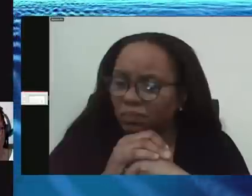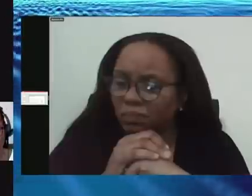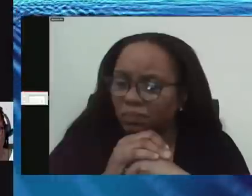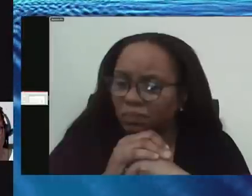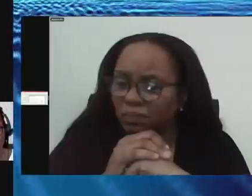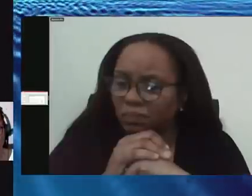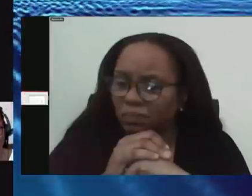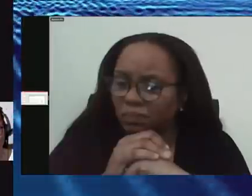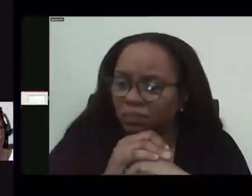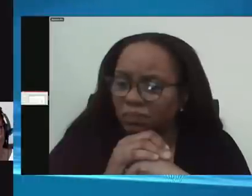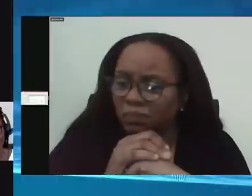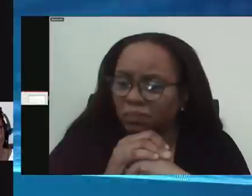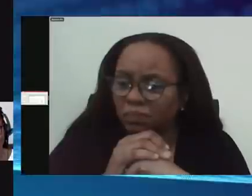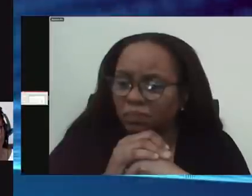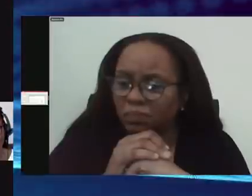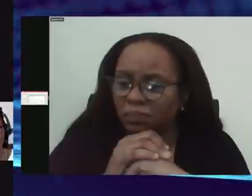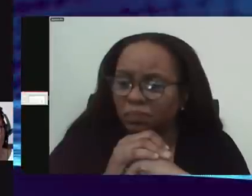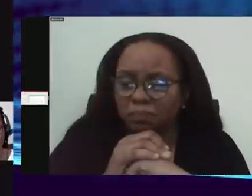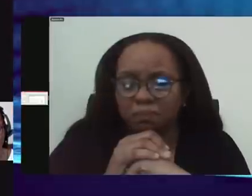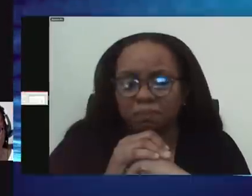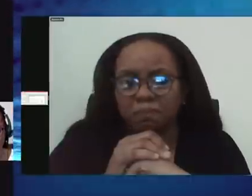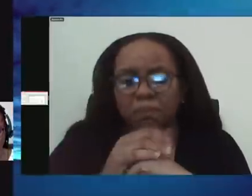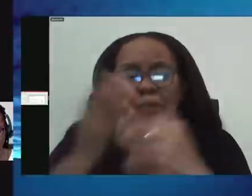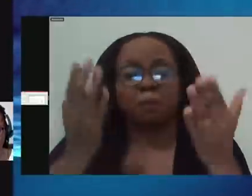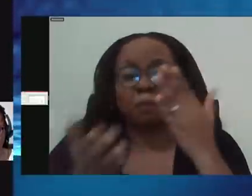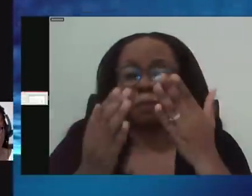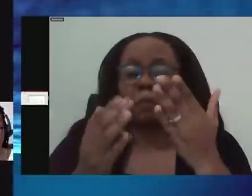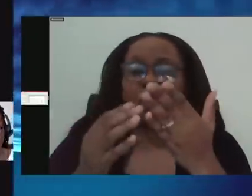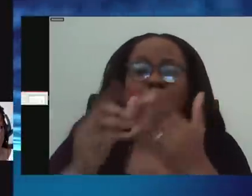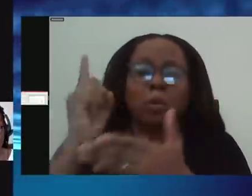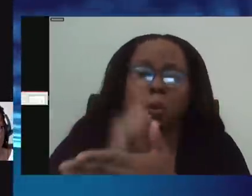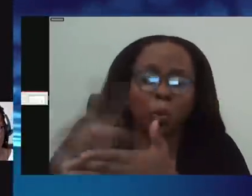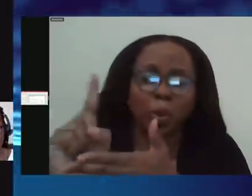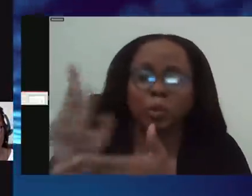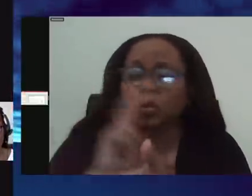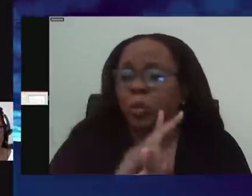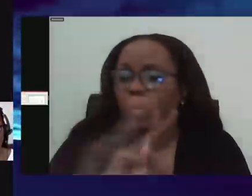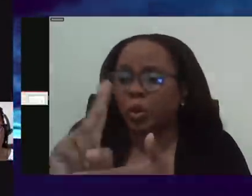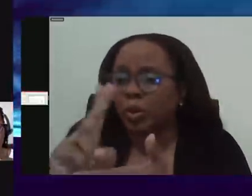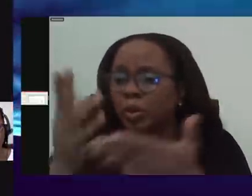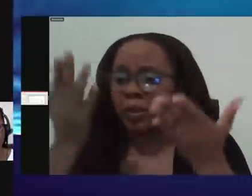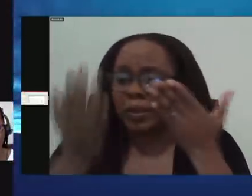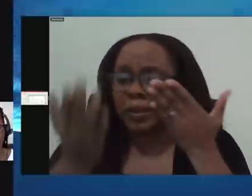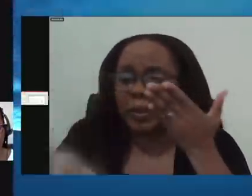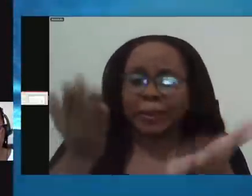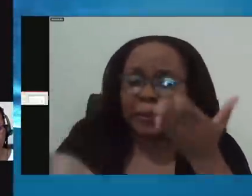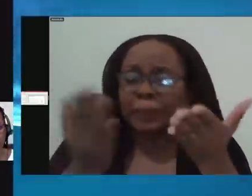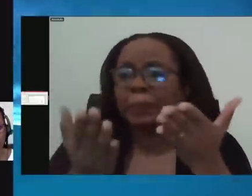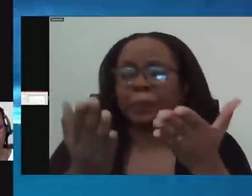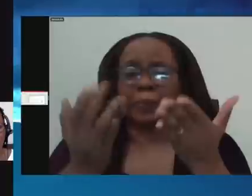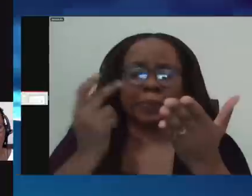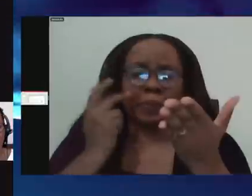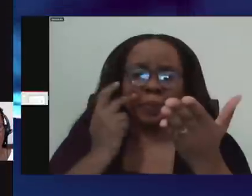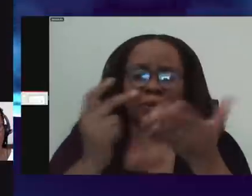at peak. So we should gain to level off in about a week or so. I see these 300 reported cases